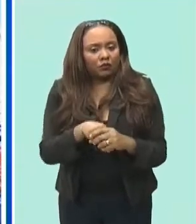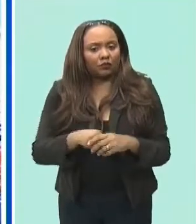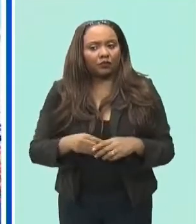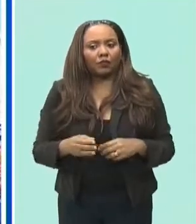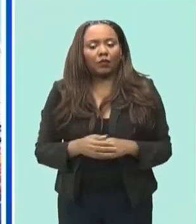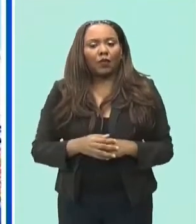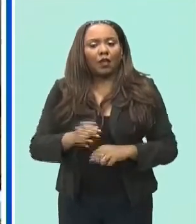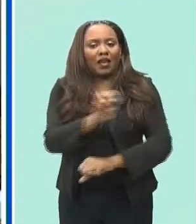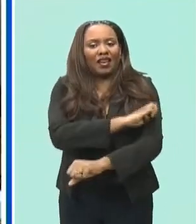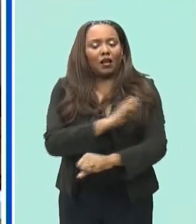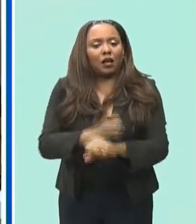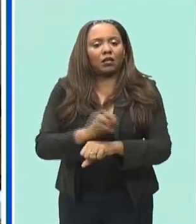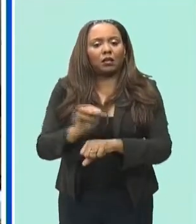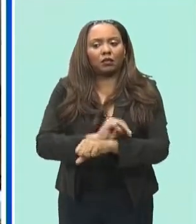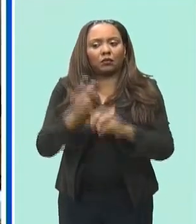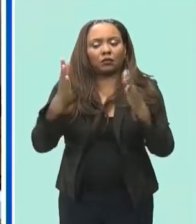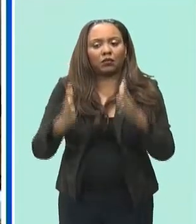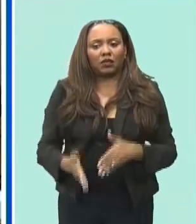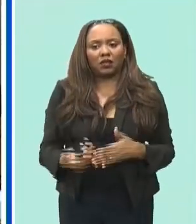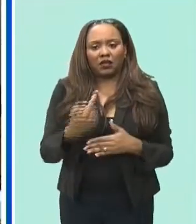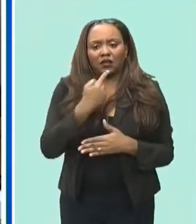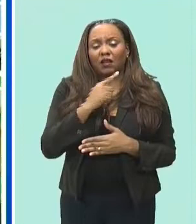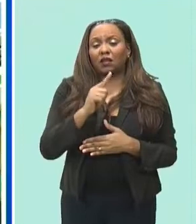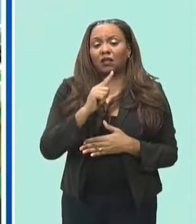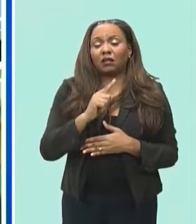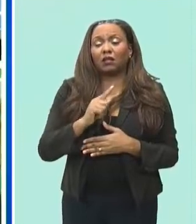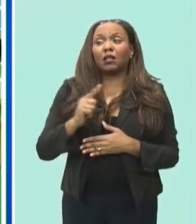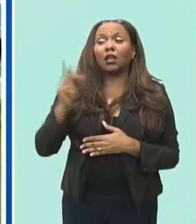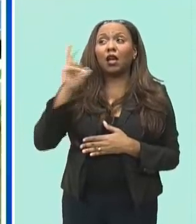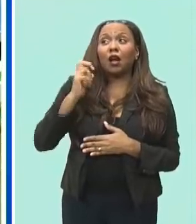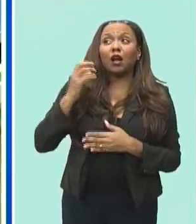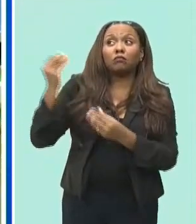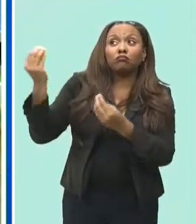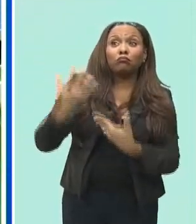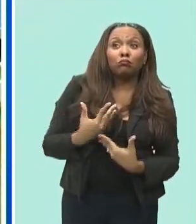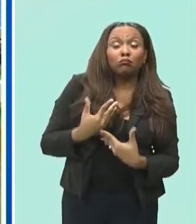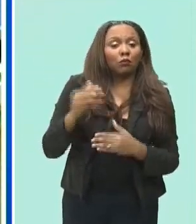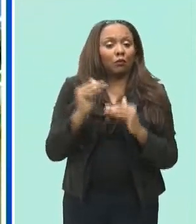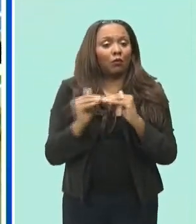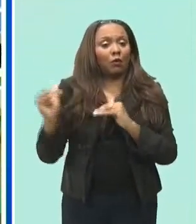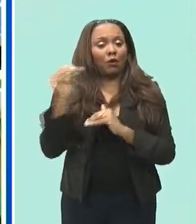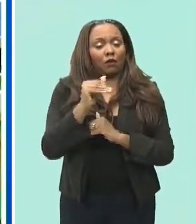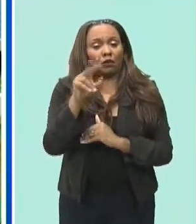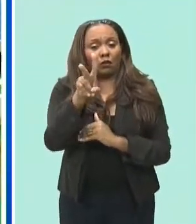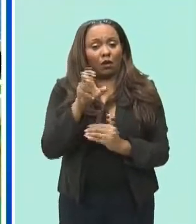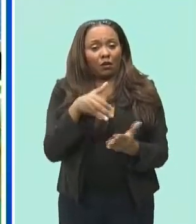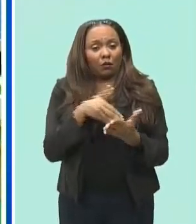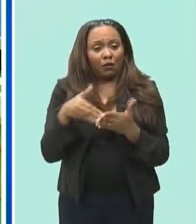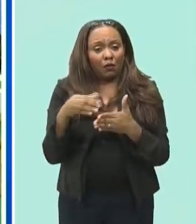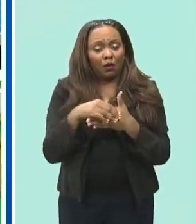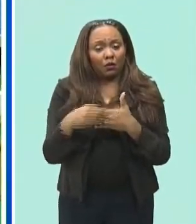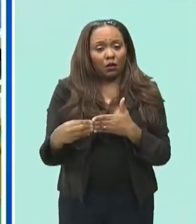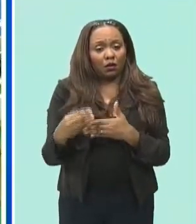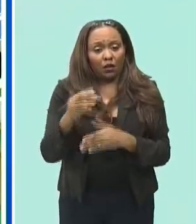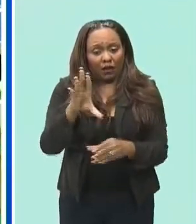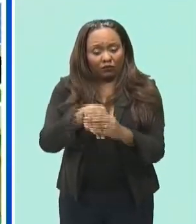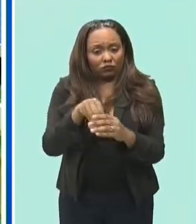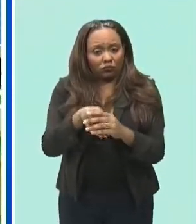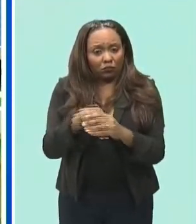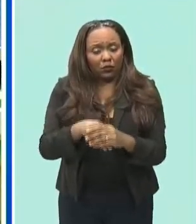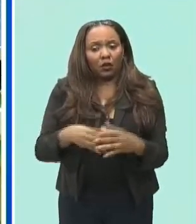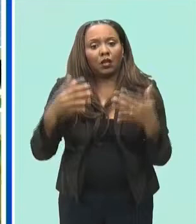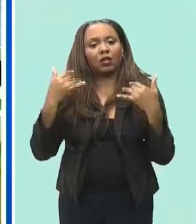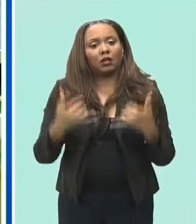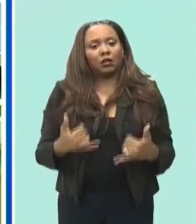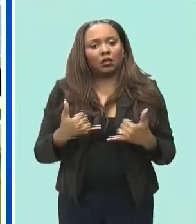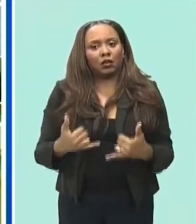energy minister wilford abrams says he's been informed there's over 200 million dollars in potential investment currently